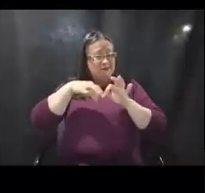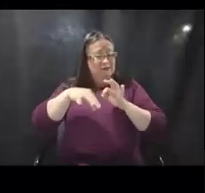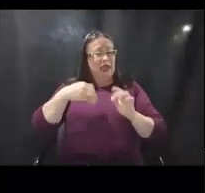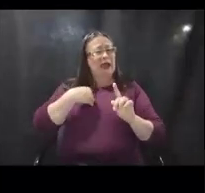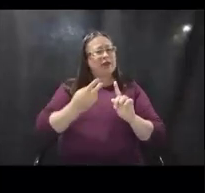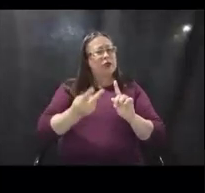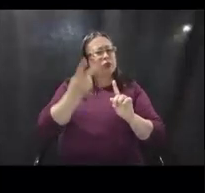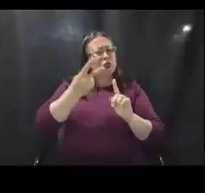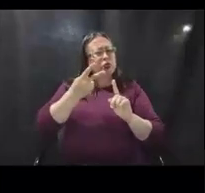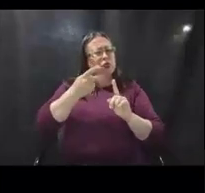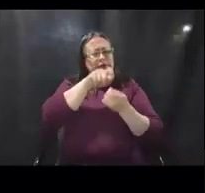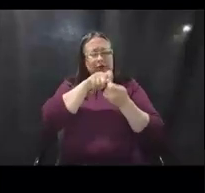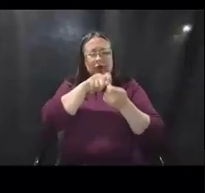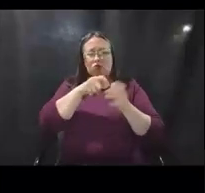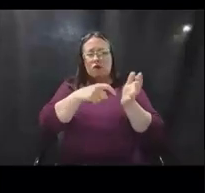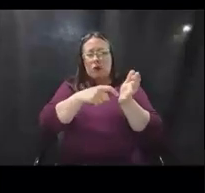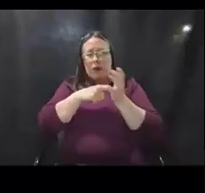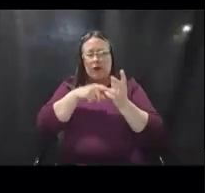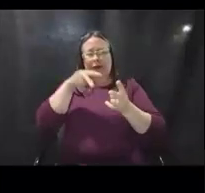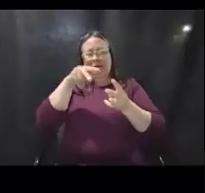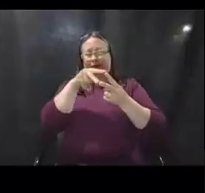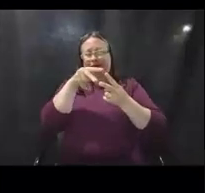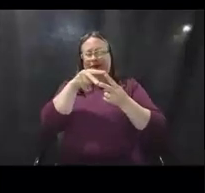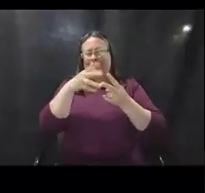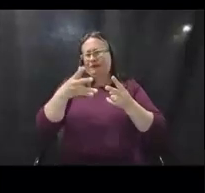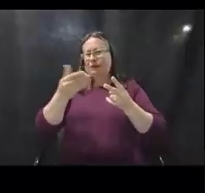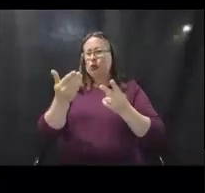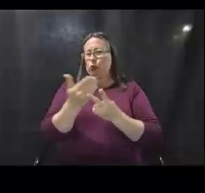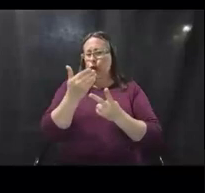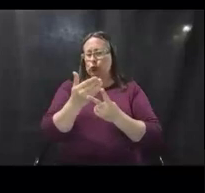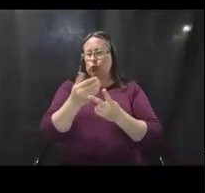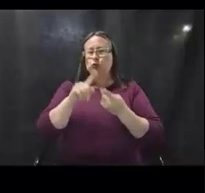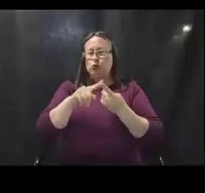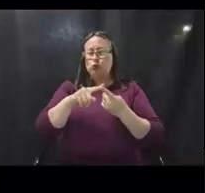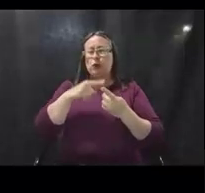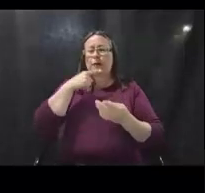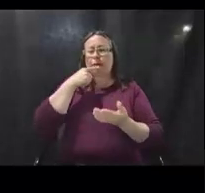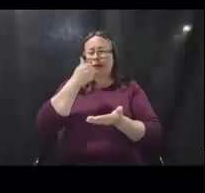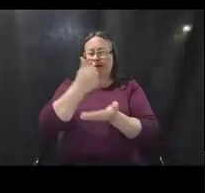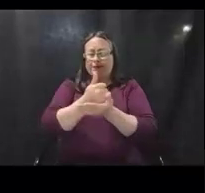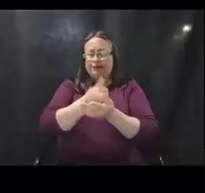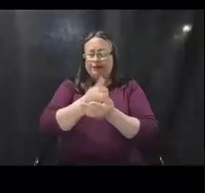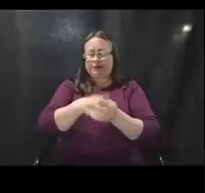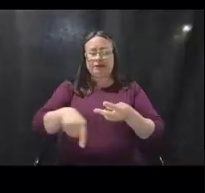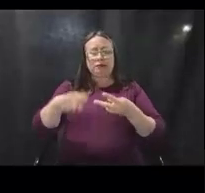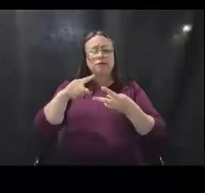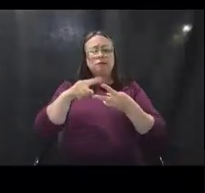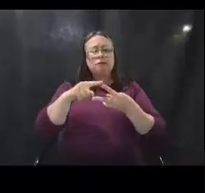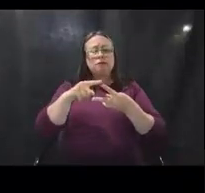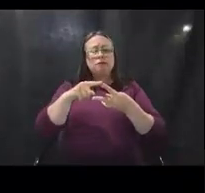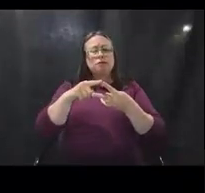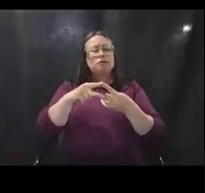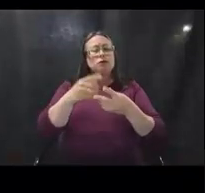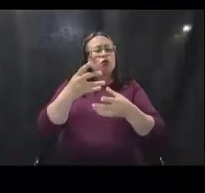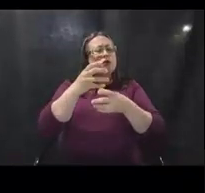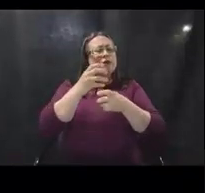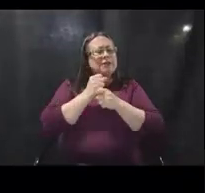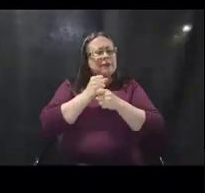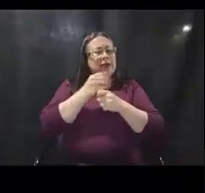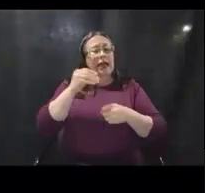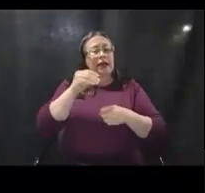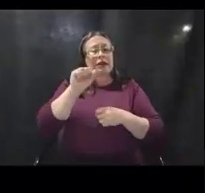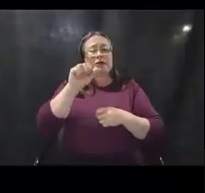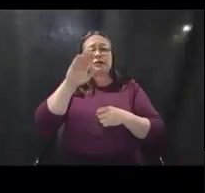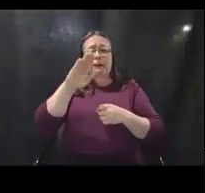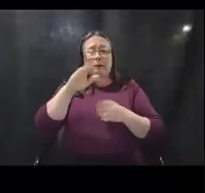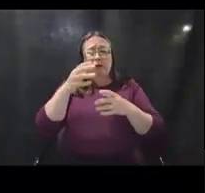specific requirements that are relatively new to public assistance. The first is that recipients and sub-recipients of